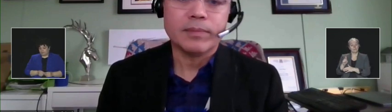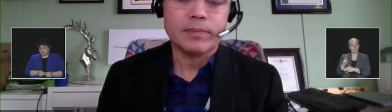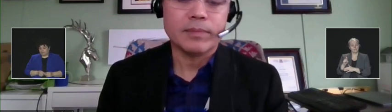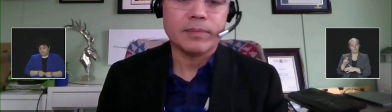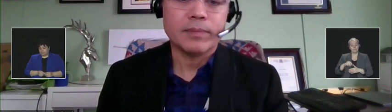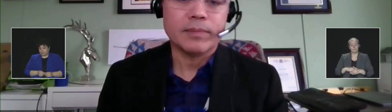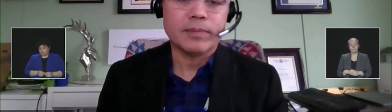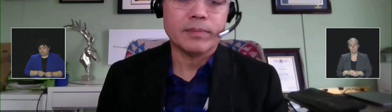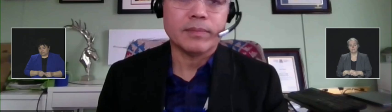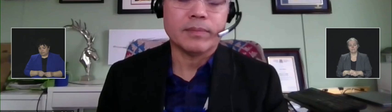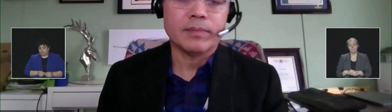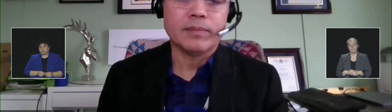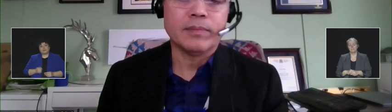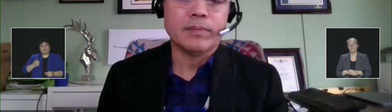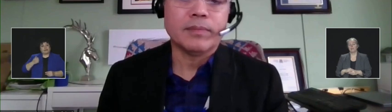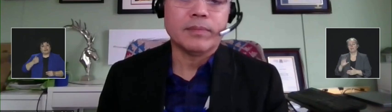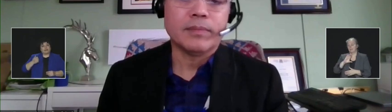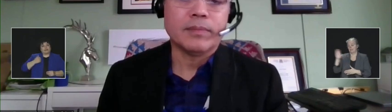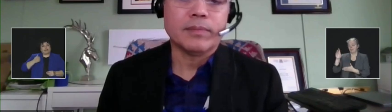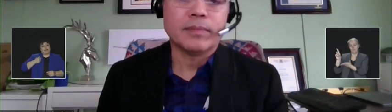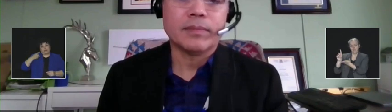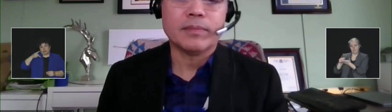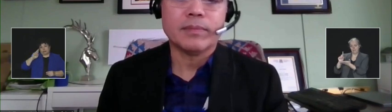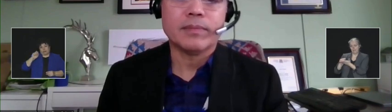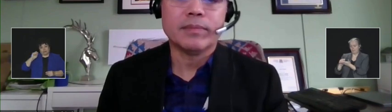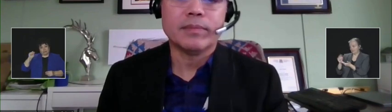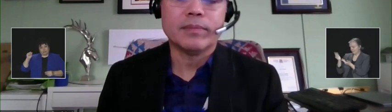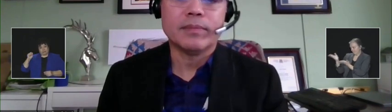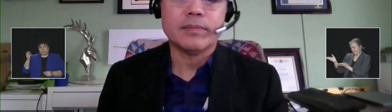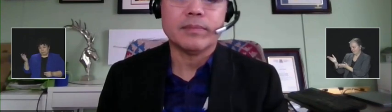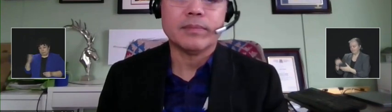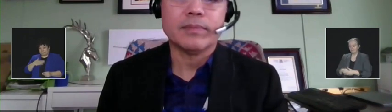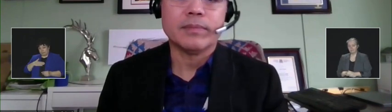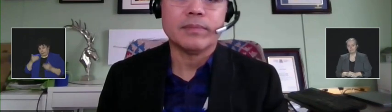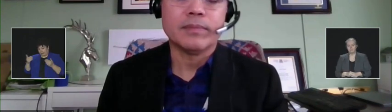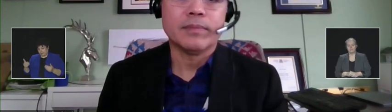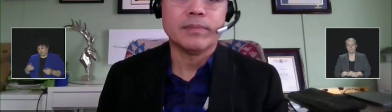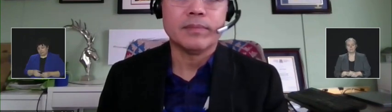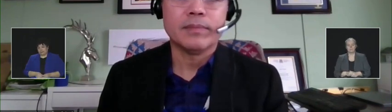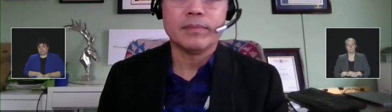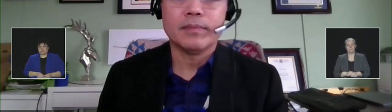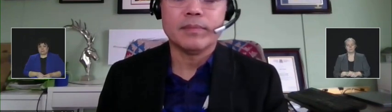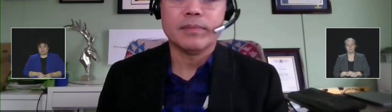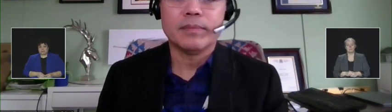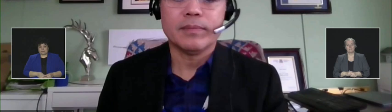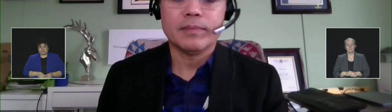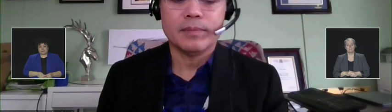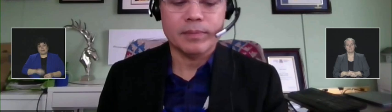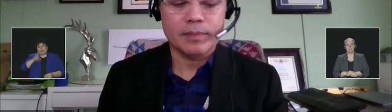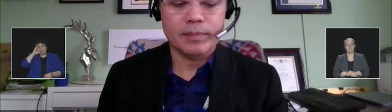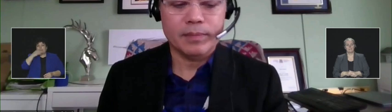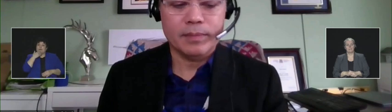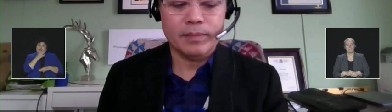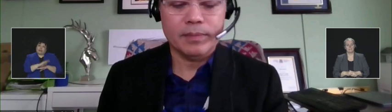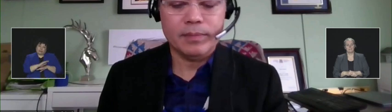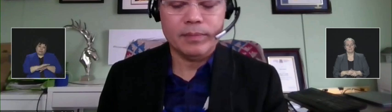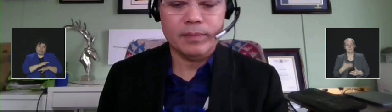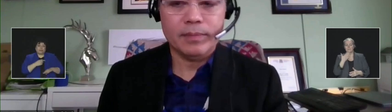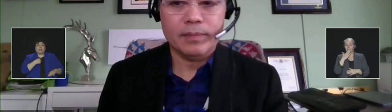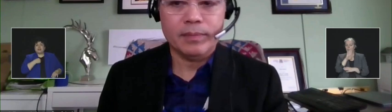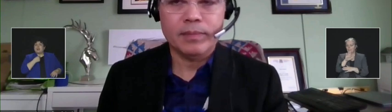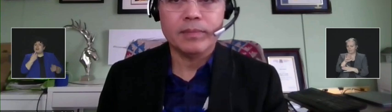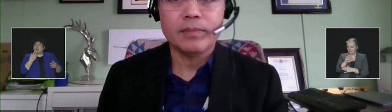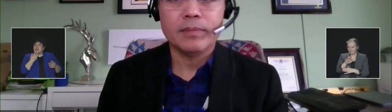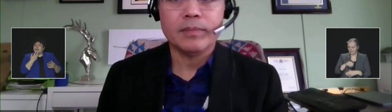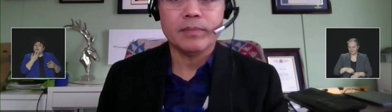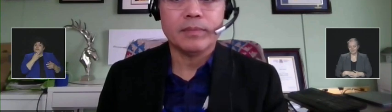Laura Osmond, the Canadian Press. Please go ahead. À vous la parole. Good afternoon. I wanted to follow